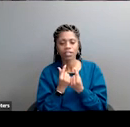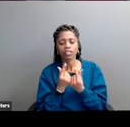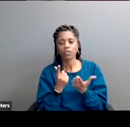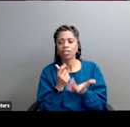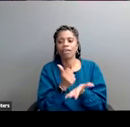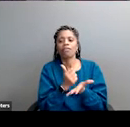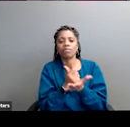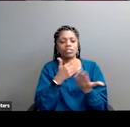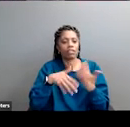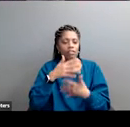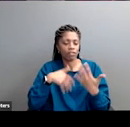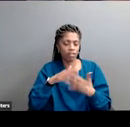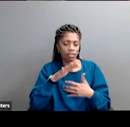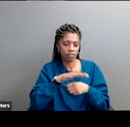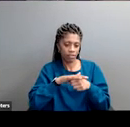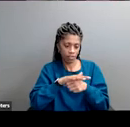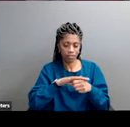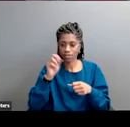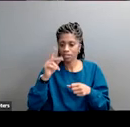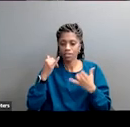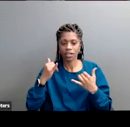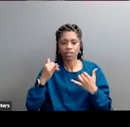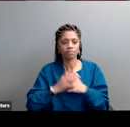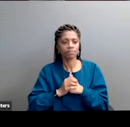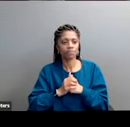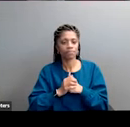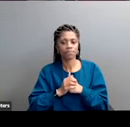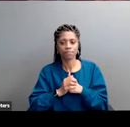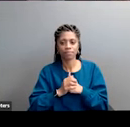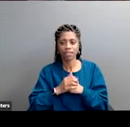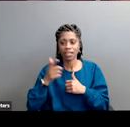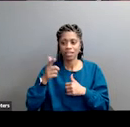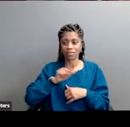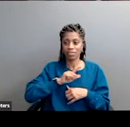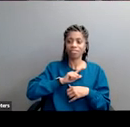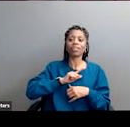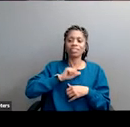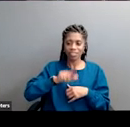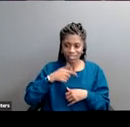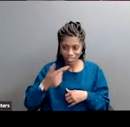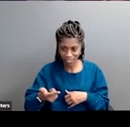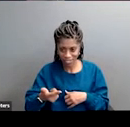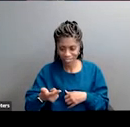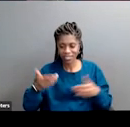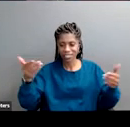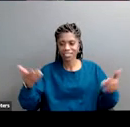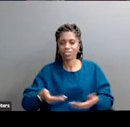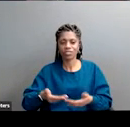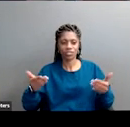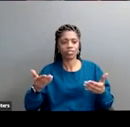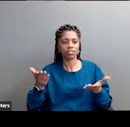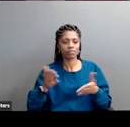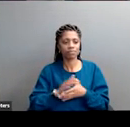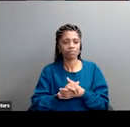help and that's what locals are all about so with that let's go ahead i think we got it's my turn now to introduce uh and i'm very delighted to do this the